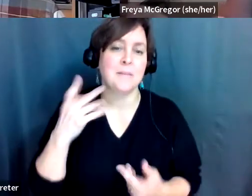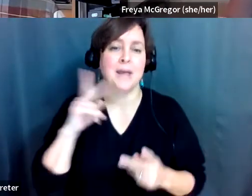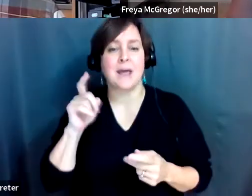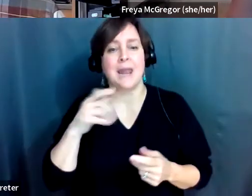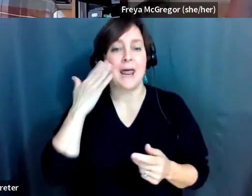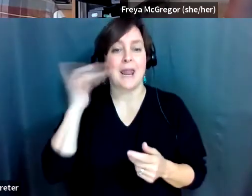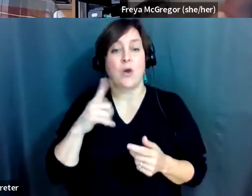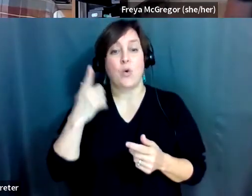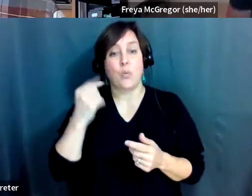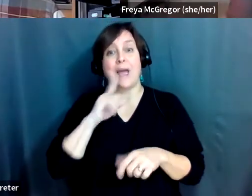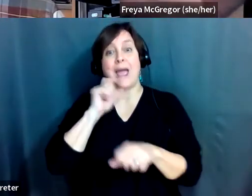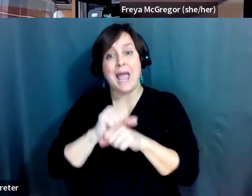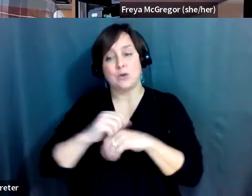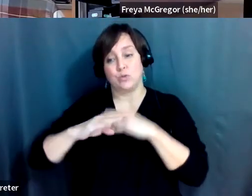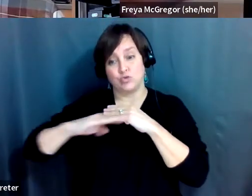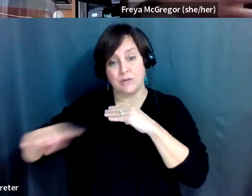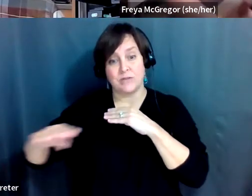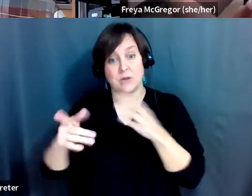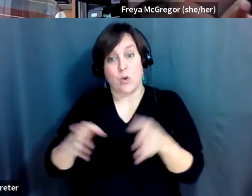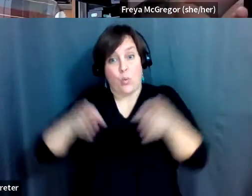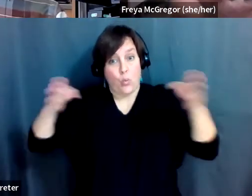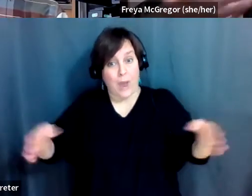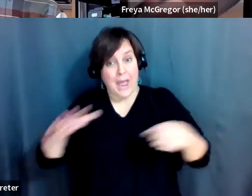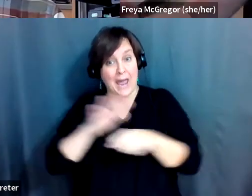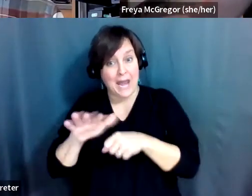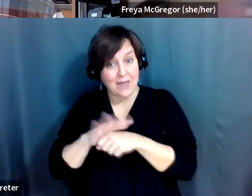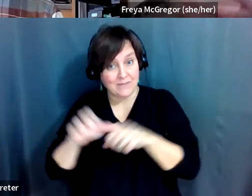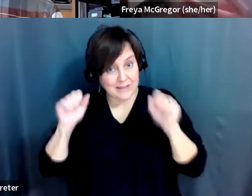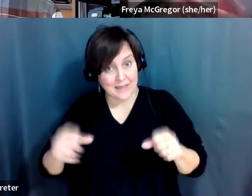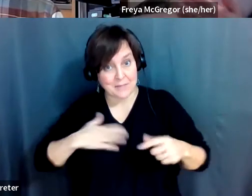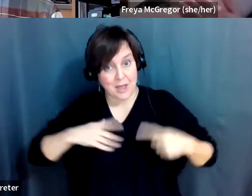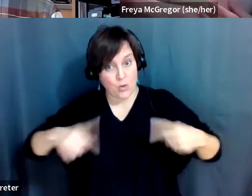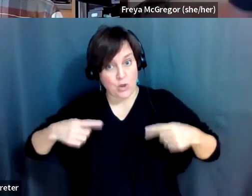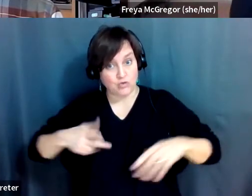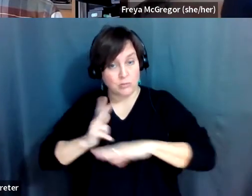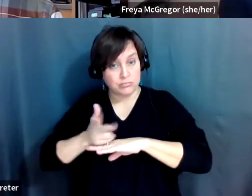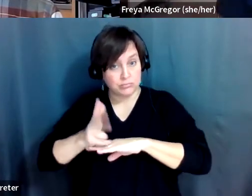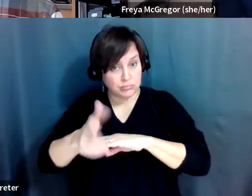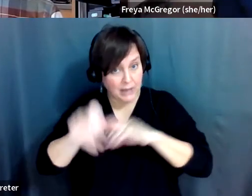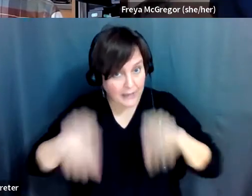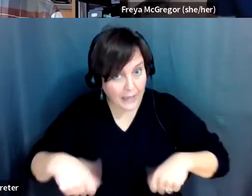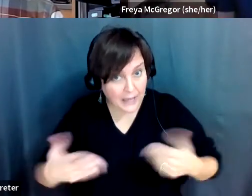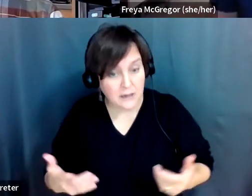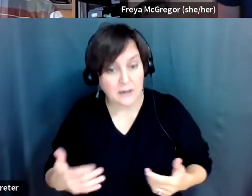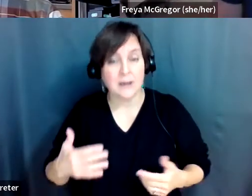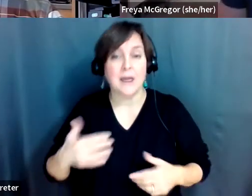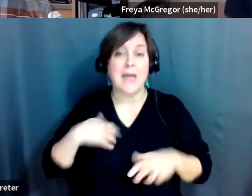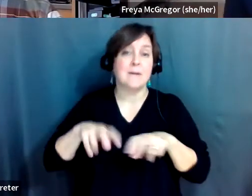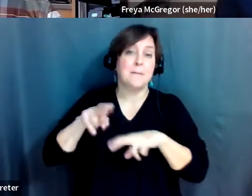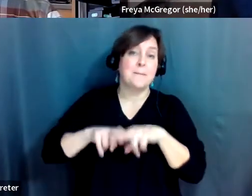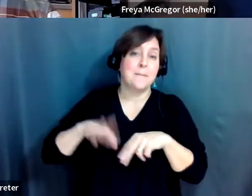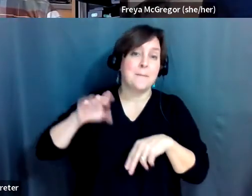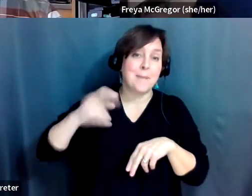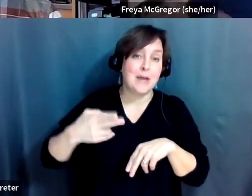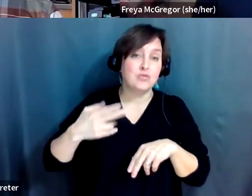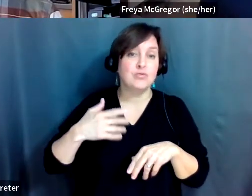what actual surface is it? Is it wide enough that my power wheelchair can travel easily down the trail? Um, are there benches so I can rest because I